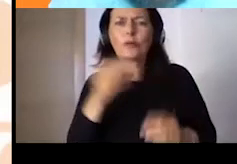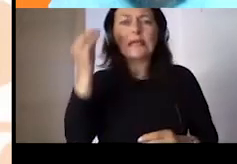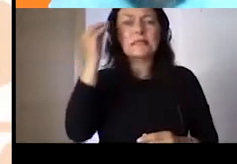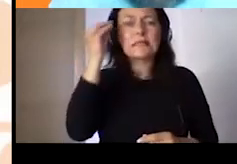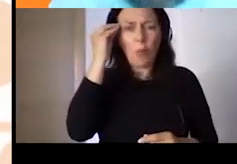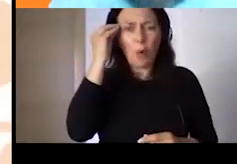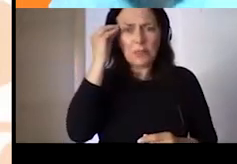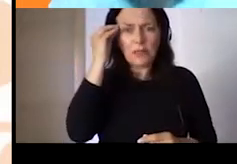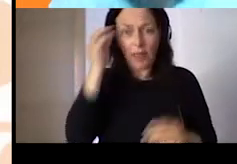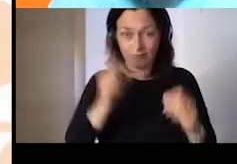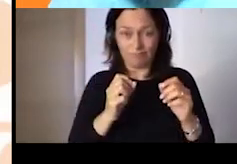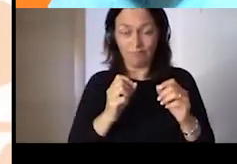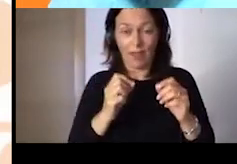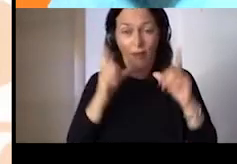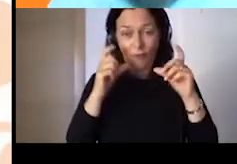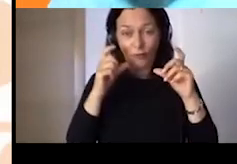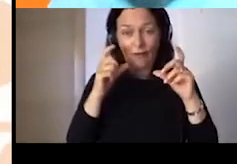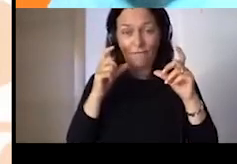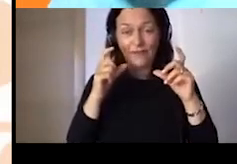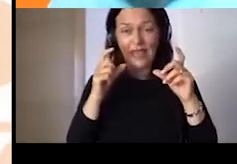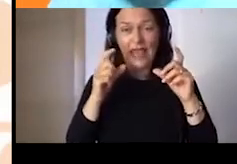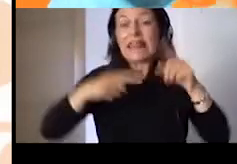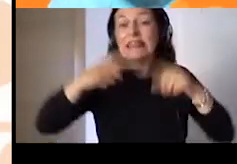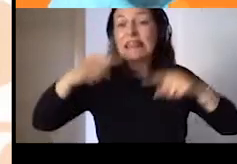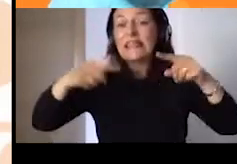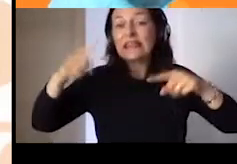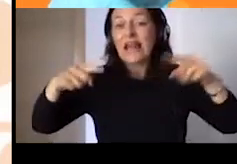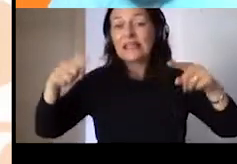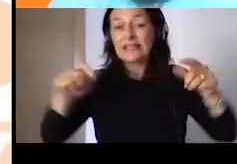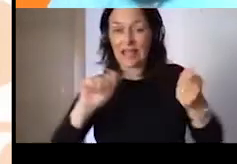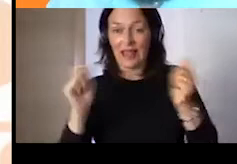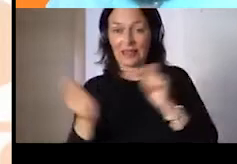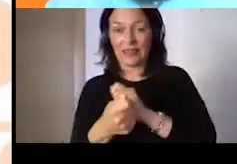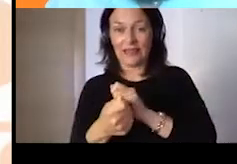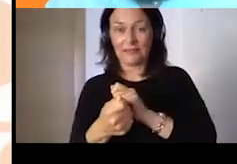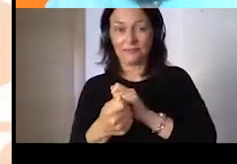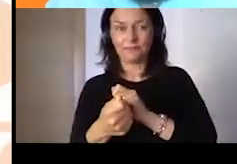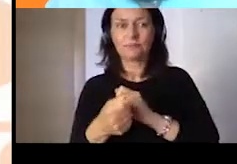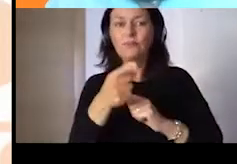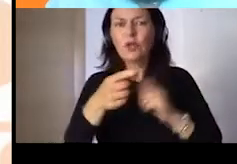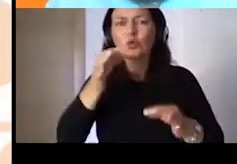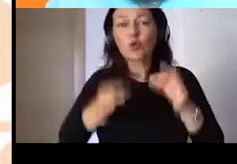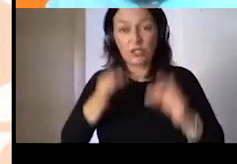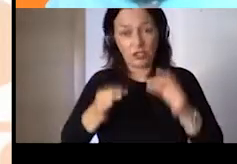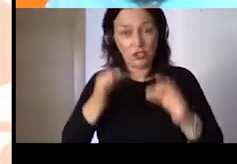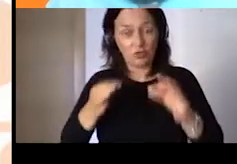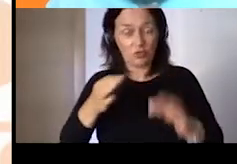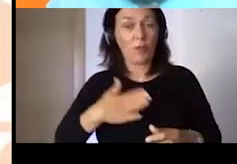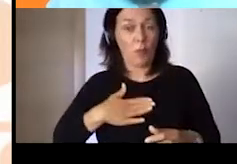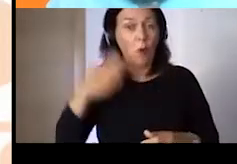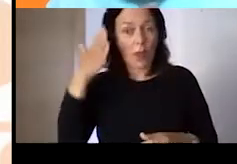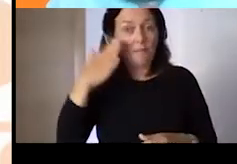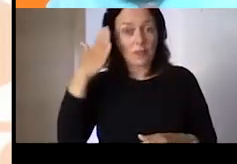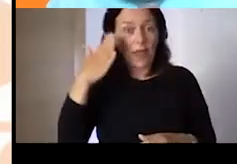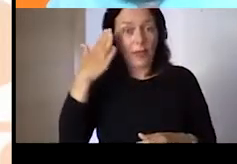really represented allowed me to understand how what we call today